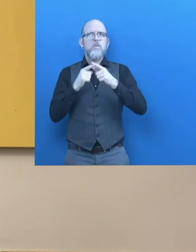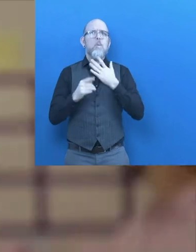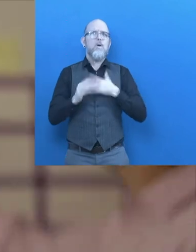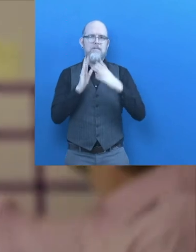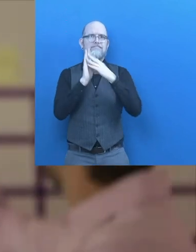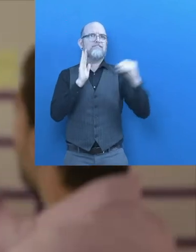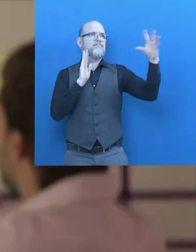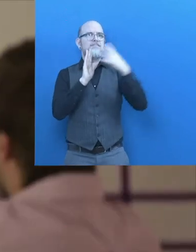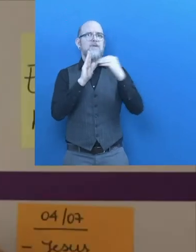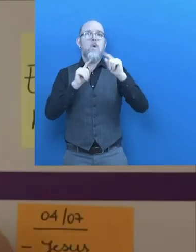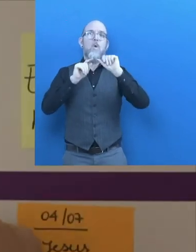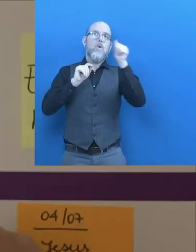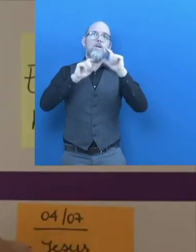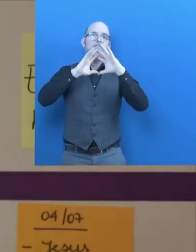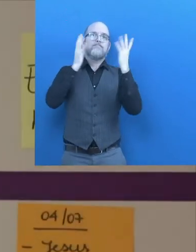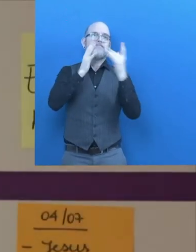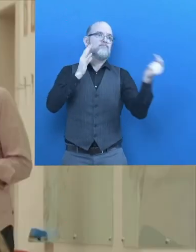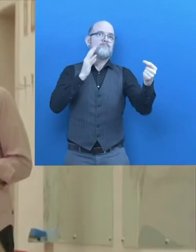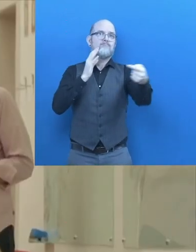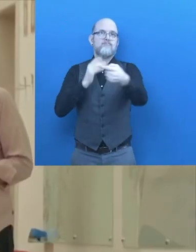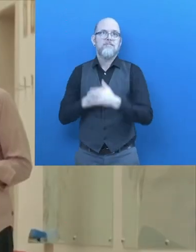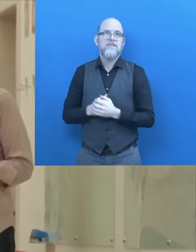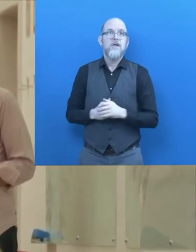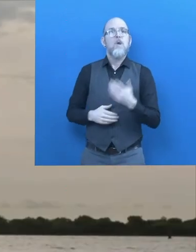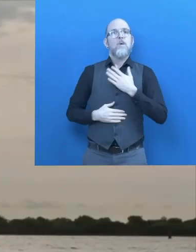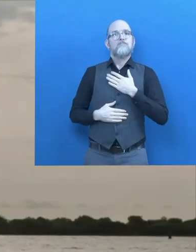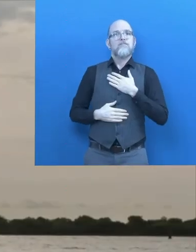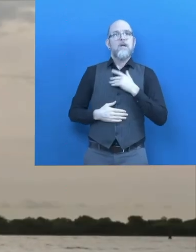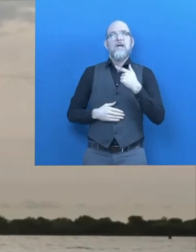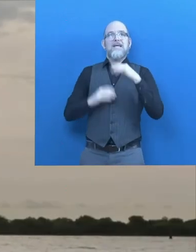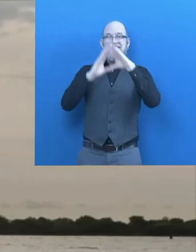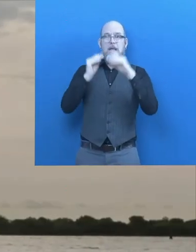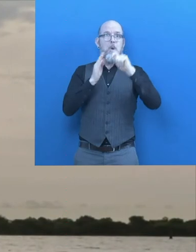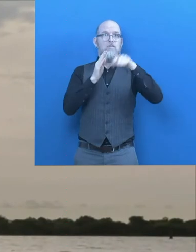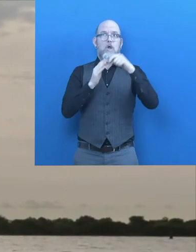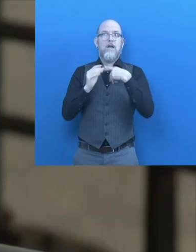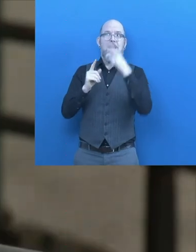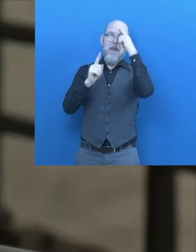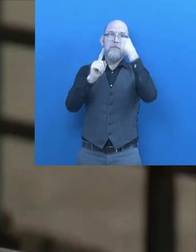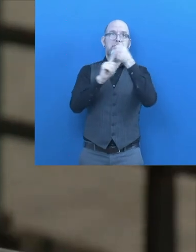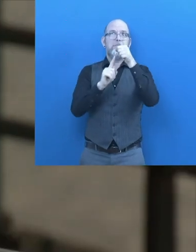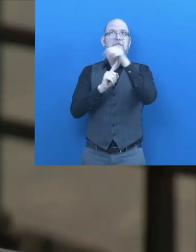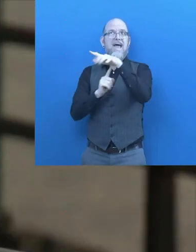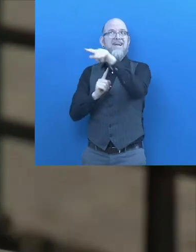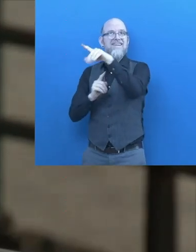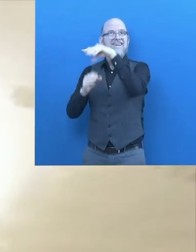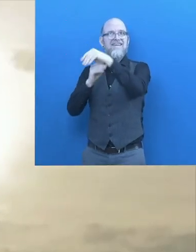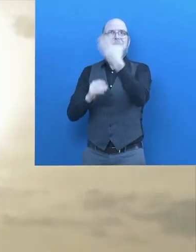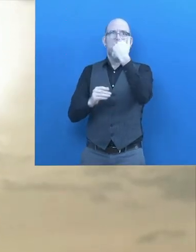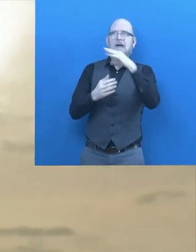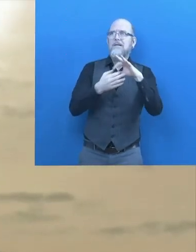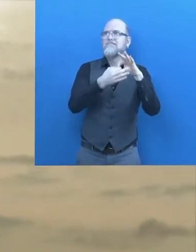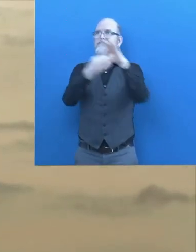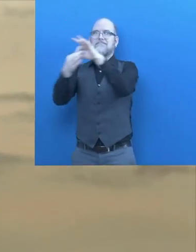of the world. We are a part of the Zero Project Impact Transfer that is helping us to understand better how